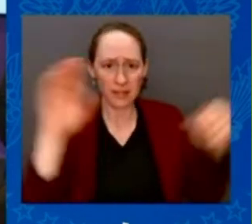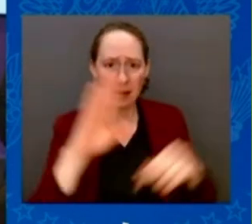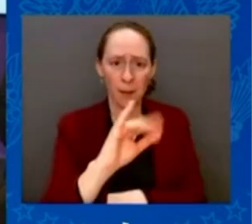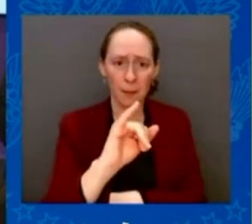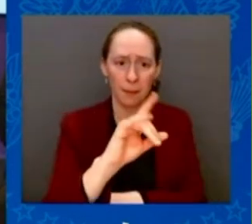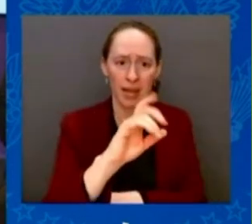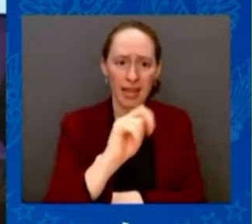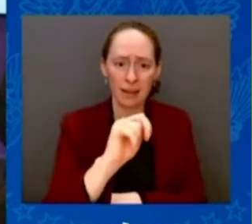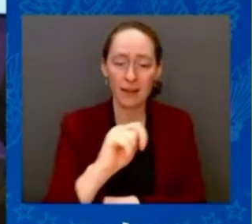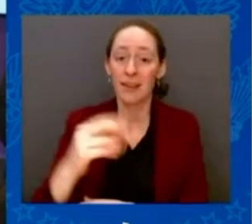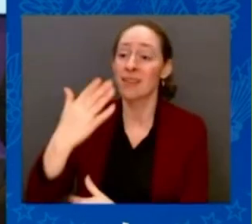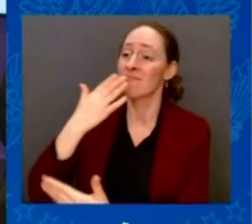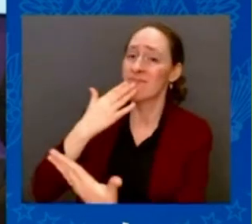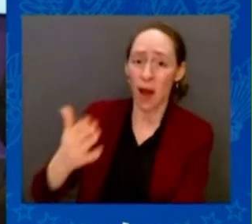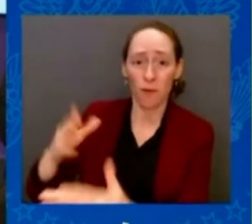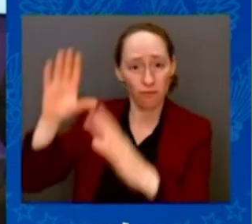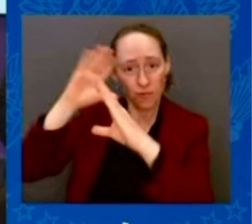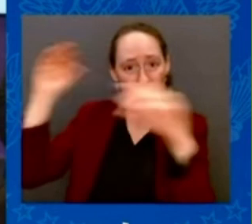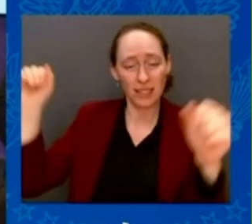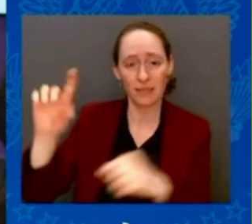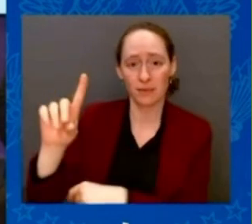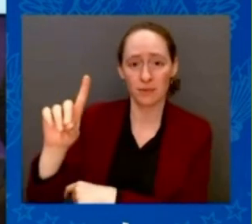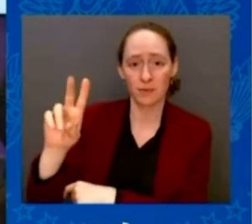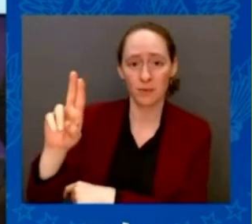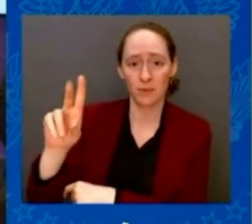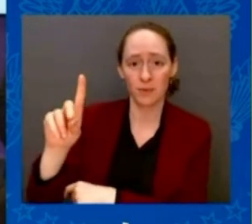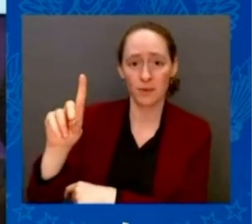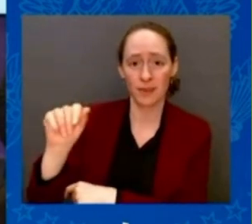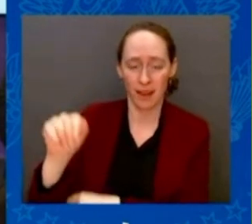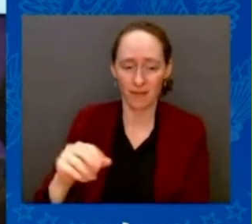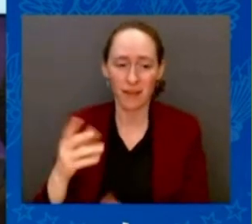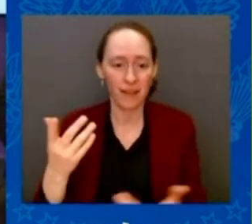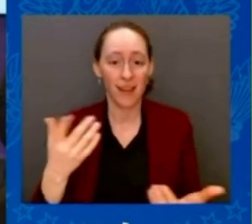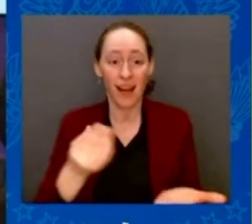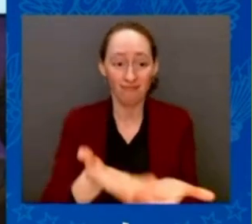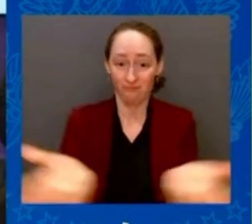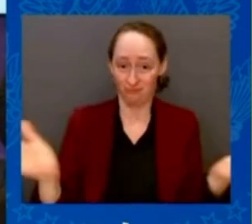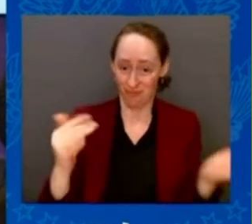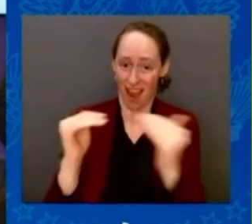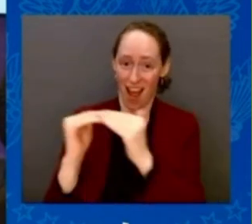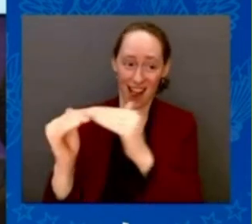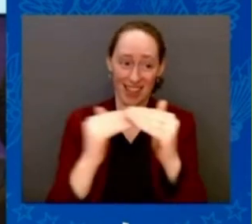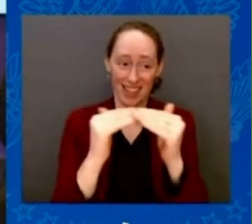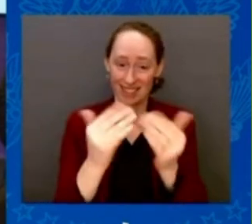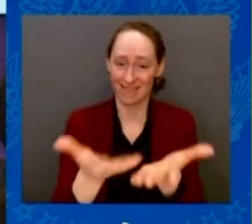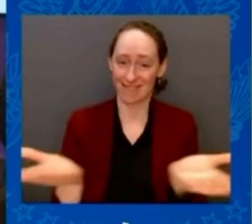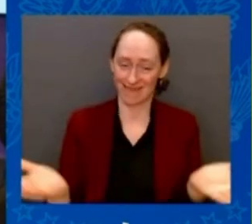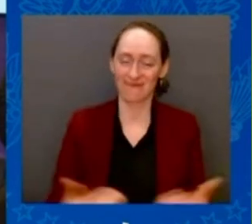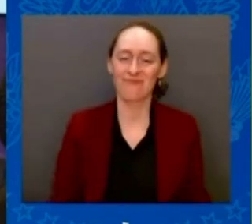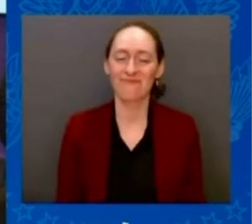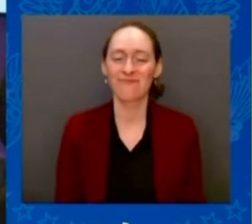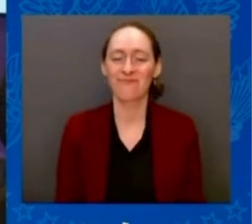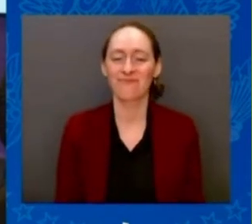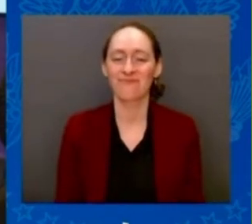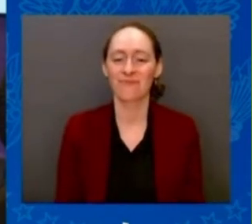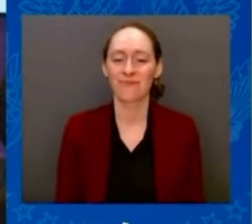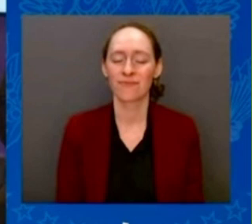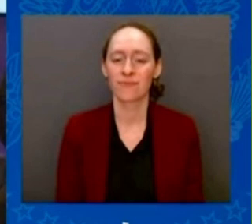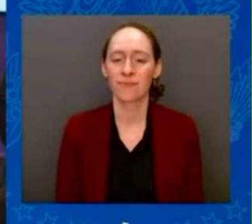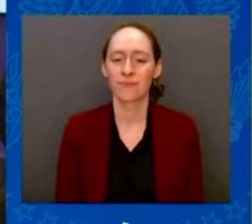General Stoltenberg. This is extremely relevant to meet again in the Bucharest 9 format,